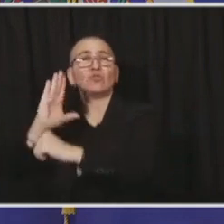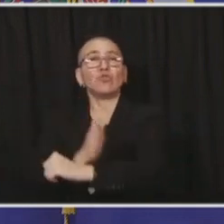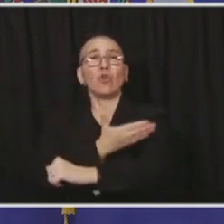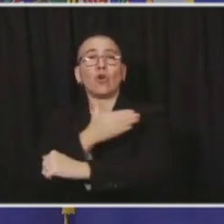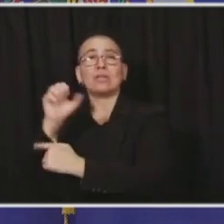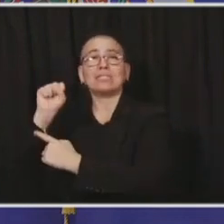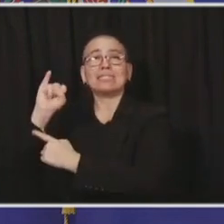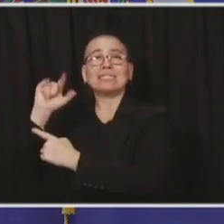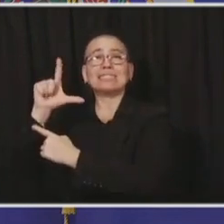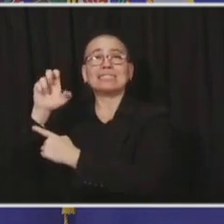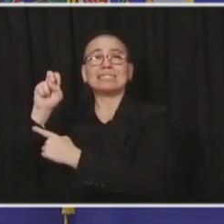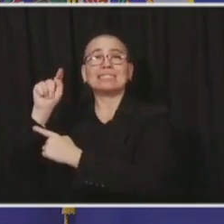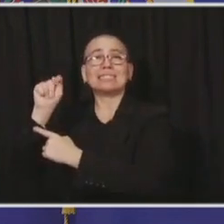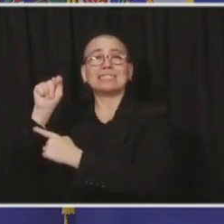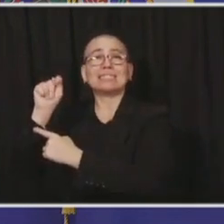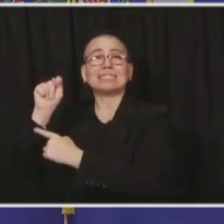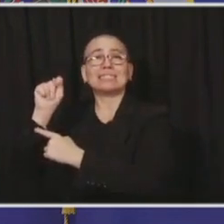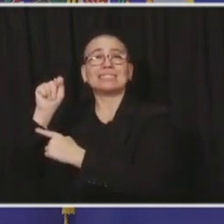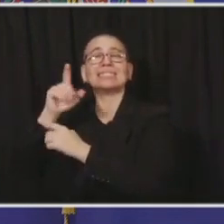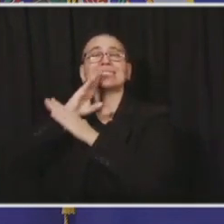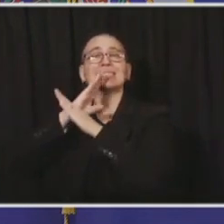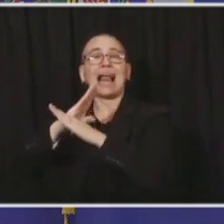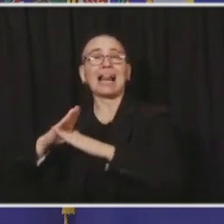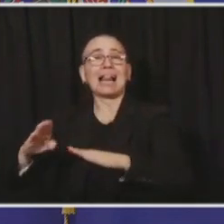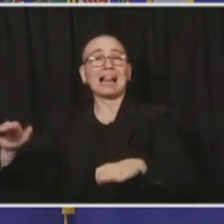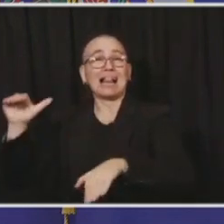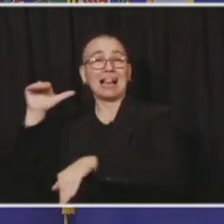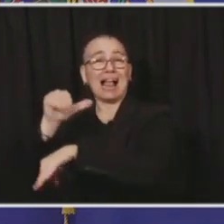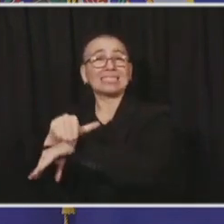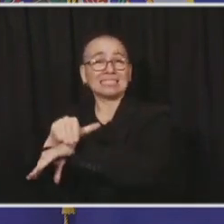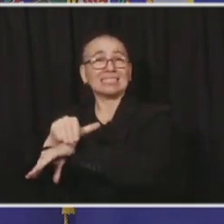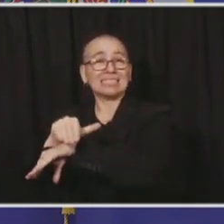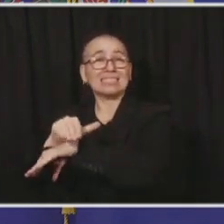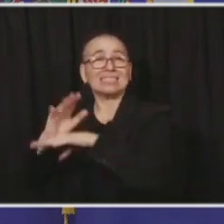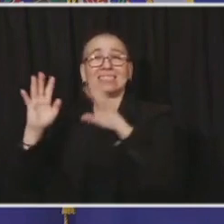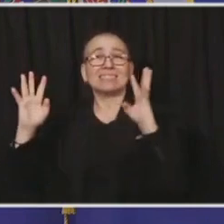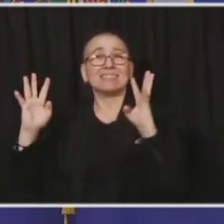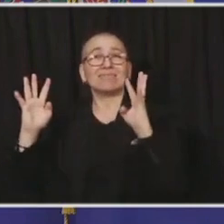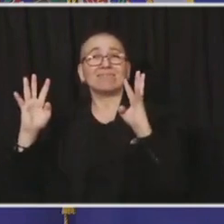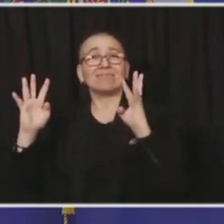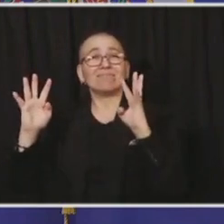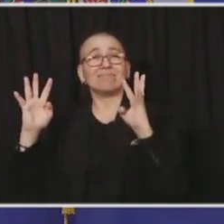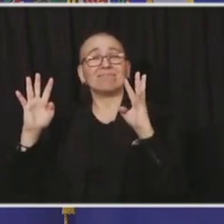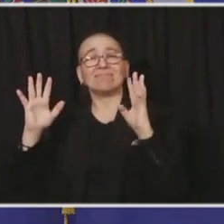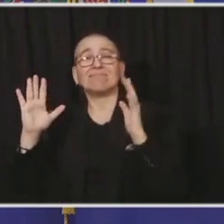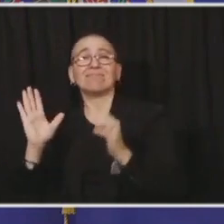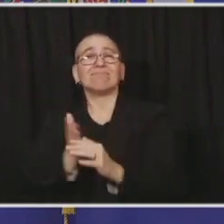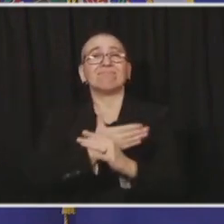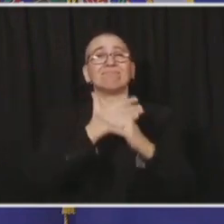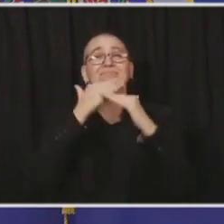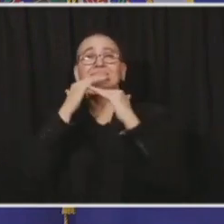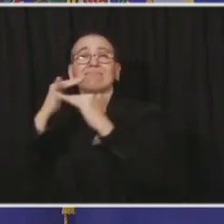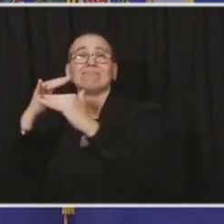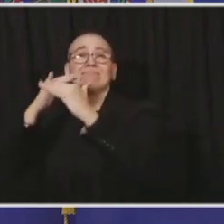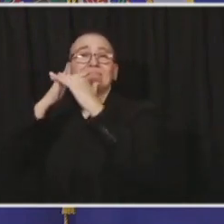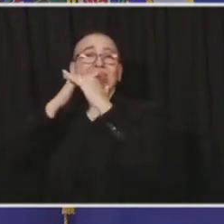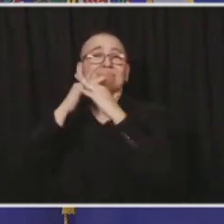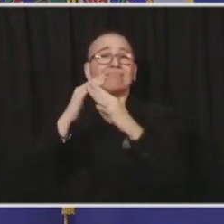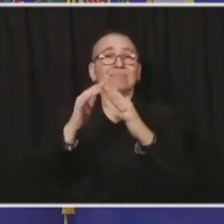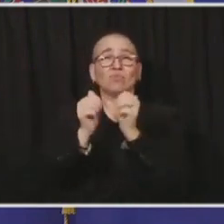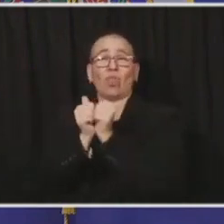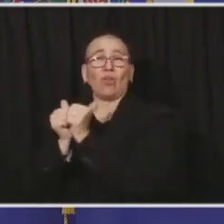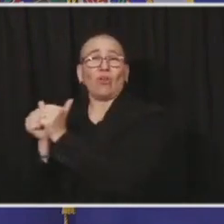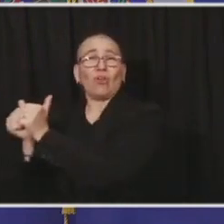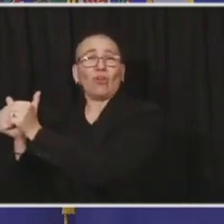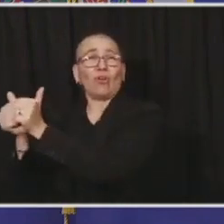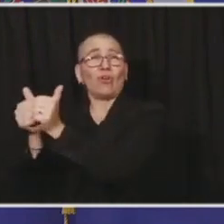let's all get together, find ways to support each other better, enjoy this special season, and look forward to a new tomorrow.